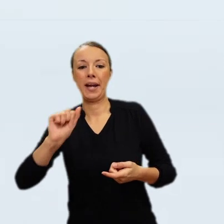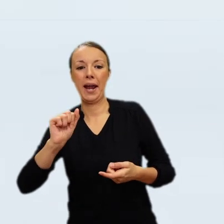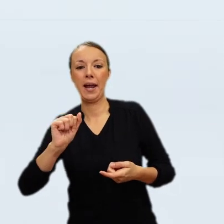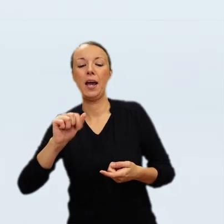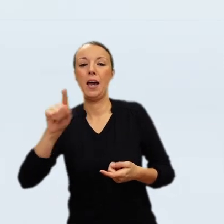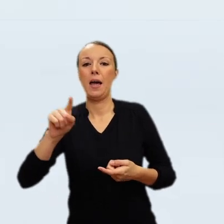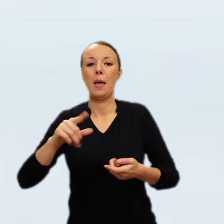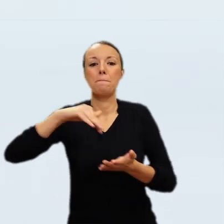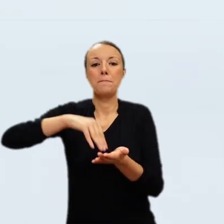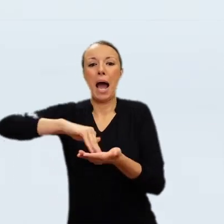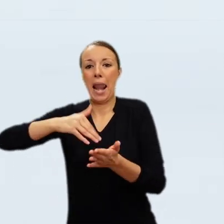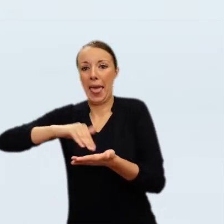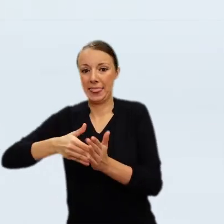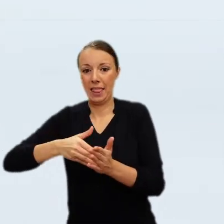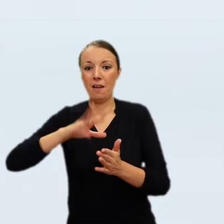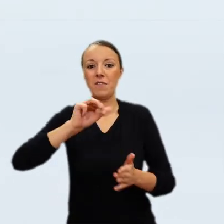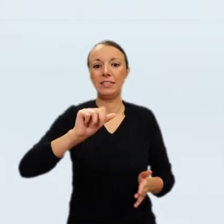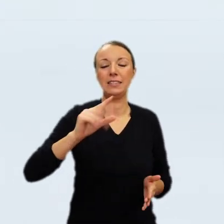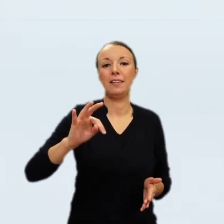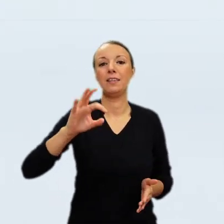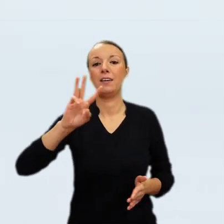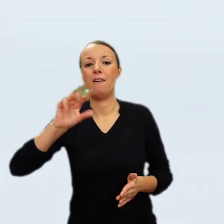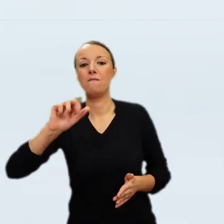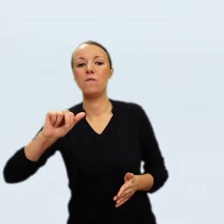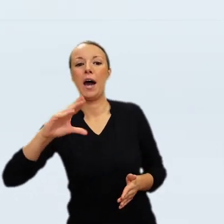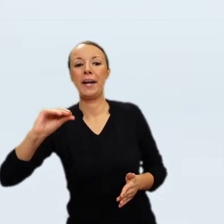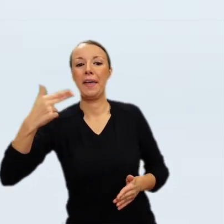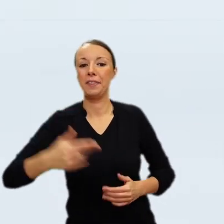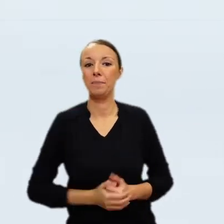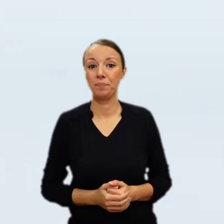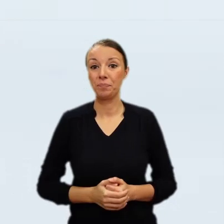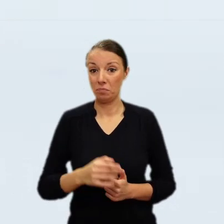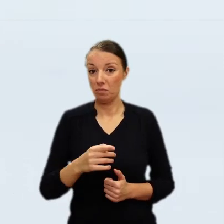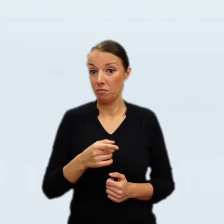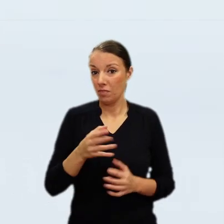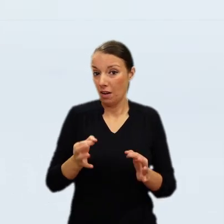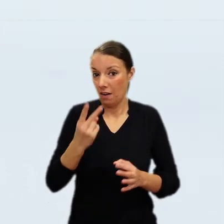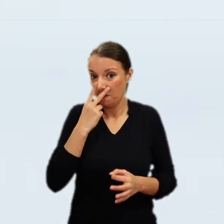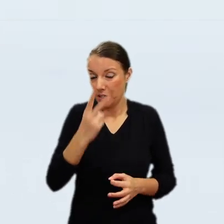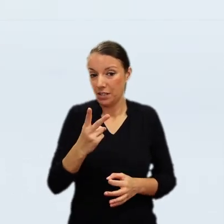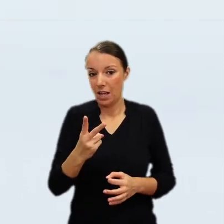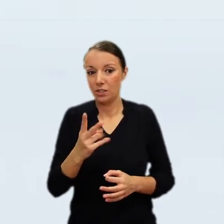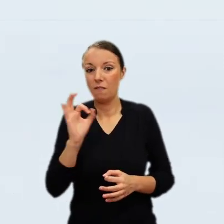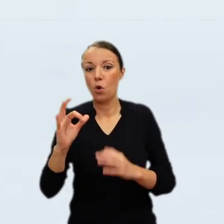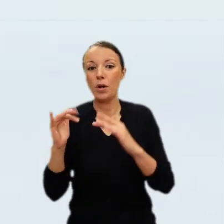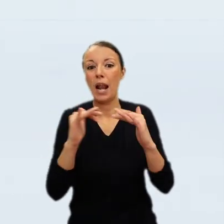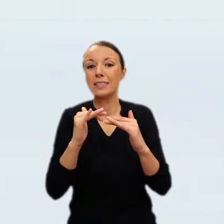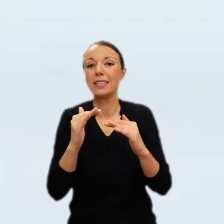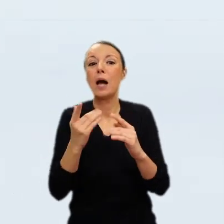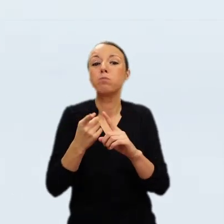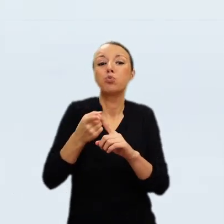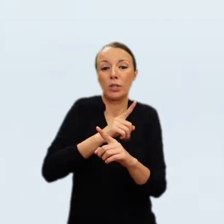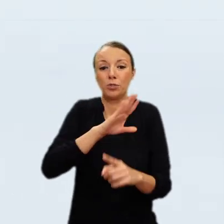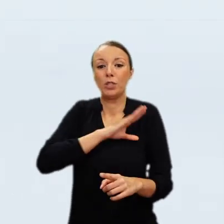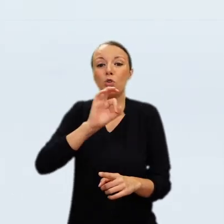Notwithstanding his rigorous and exhaustive study of the painting, Julius Held had to admit, the Rider still withholds much